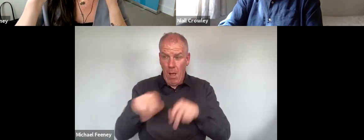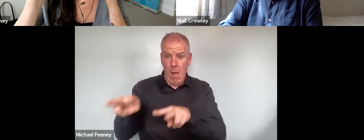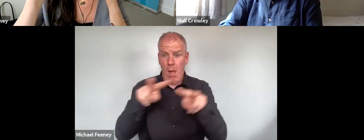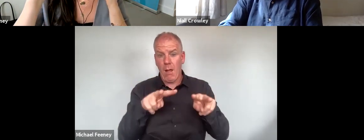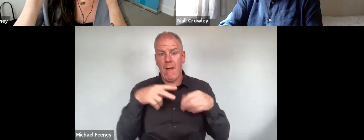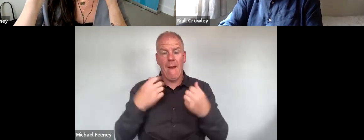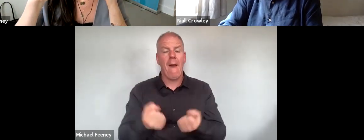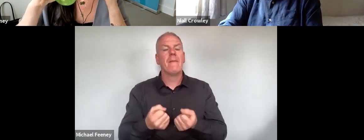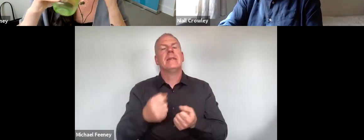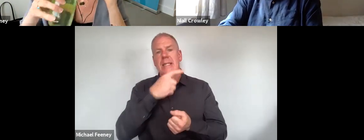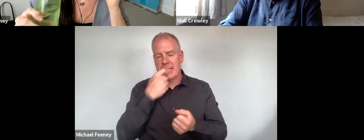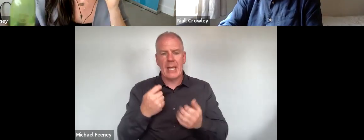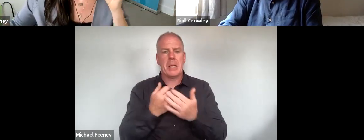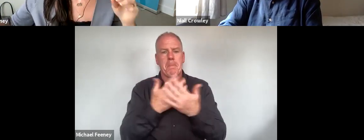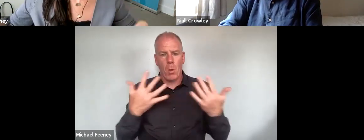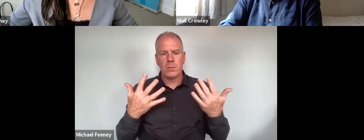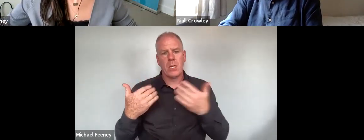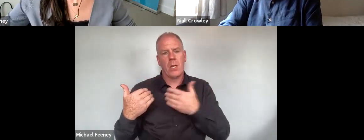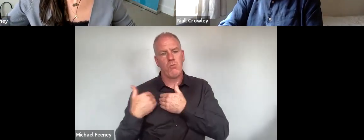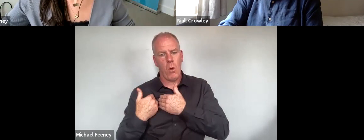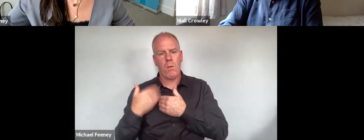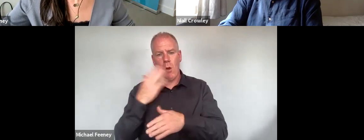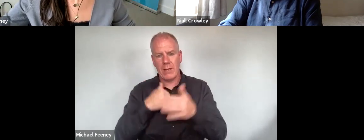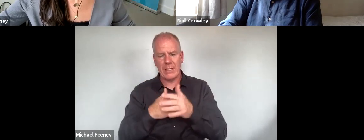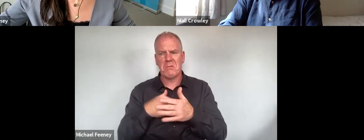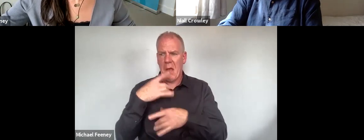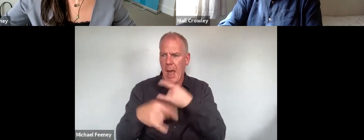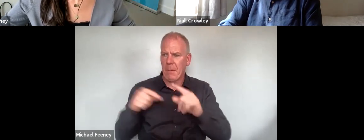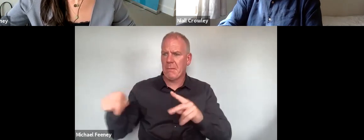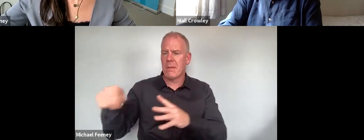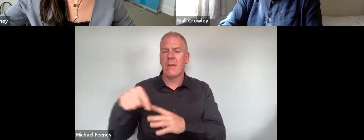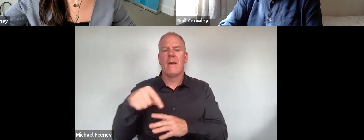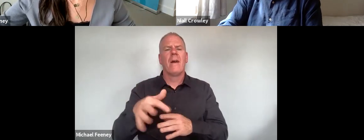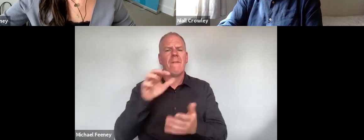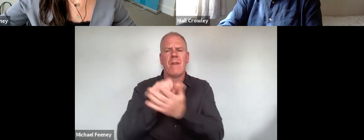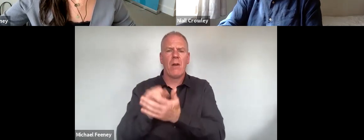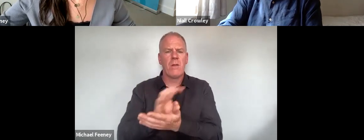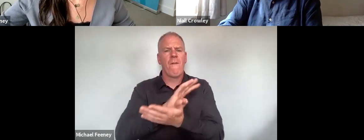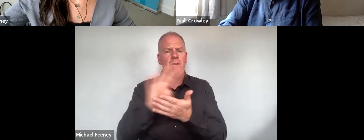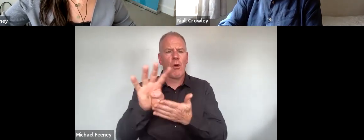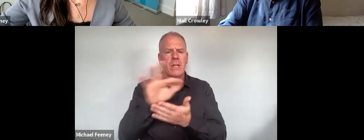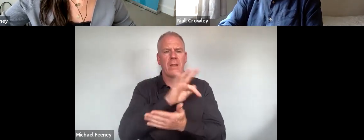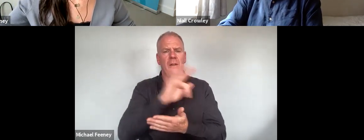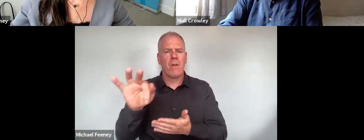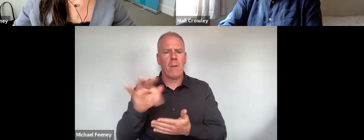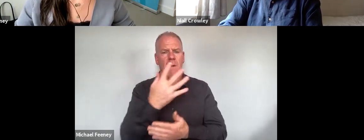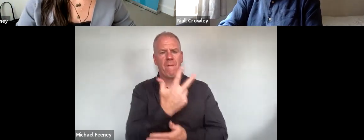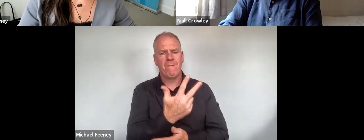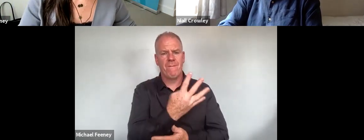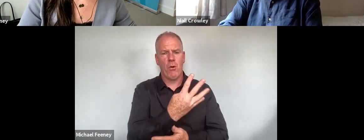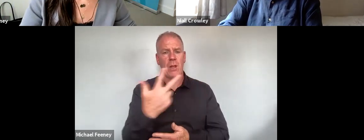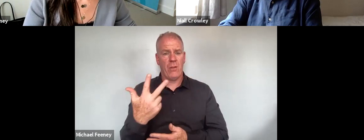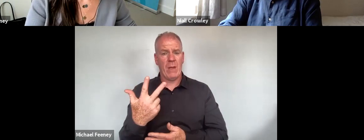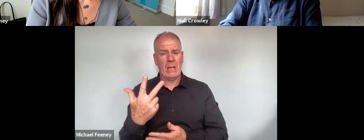establishment of multi-mandate bodies as an emerging trend, finding 14 equality bodies from the 43 reviewed that were multi